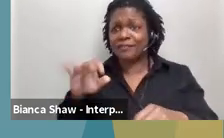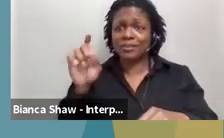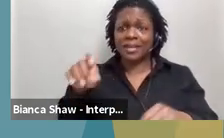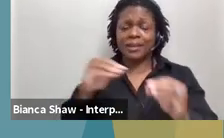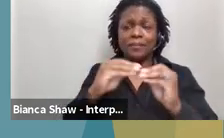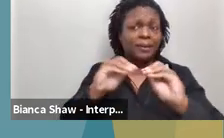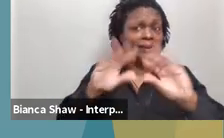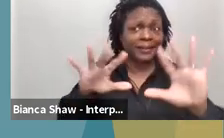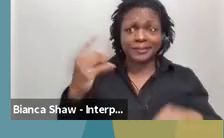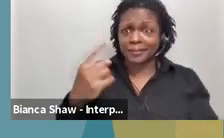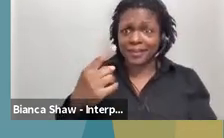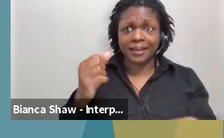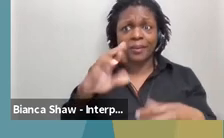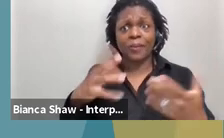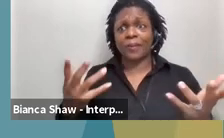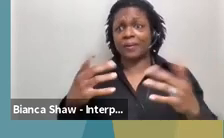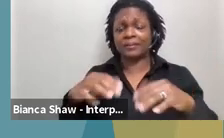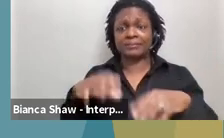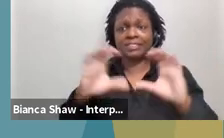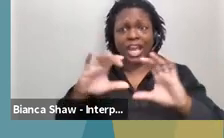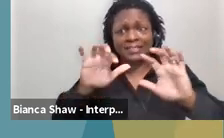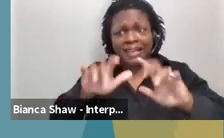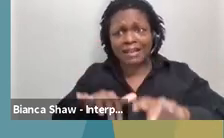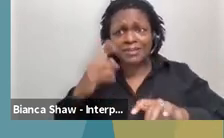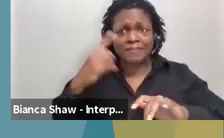have that we want to give in the, in the last five minutes.